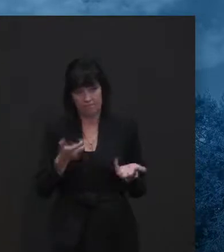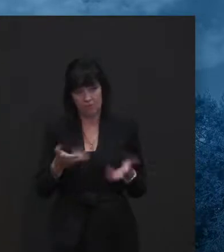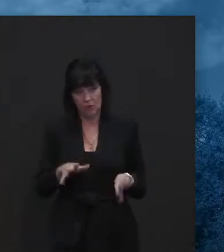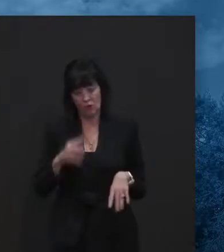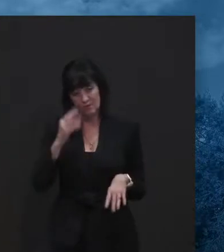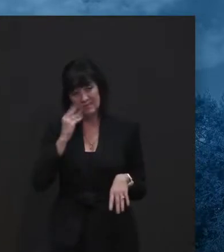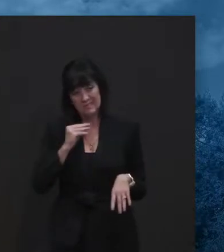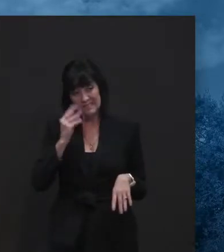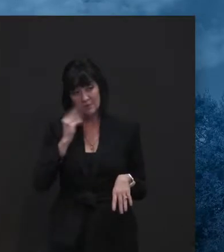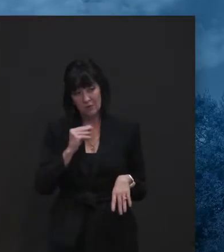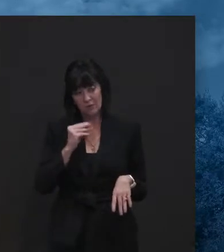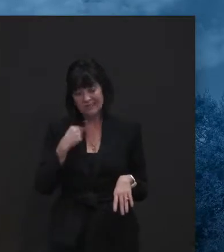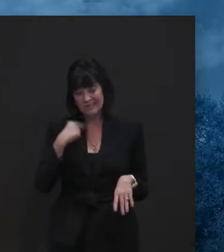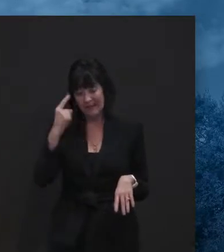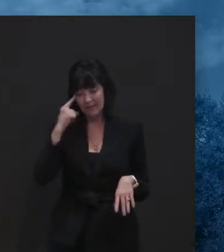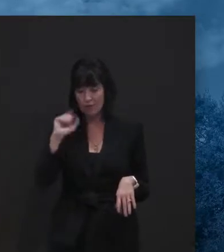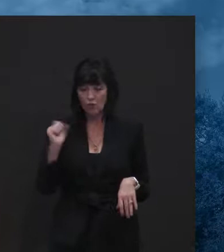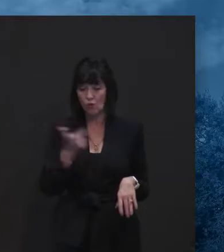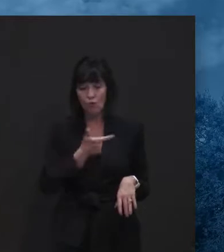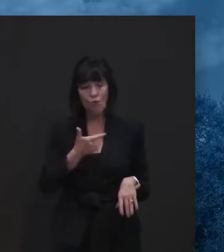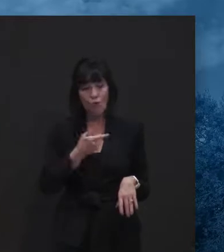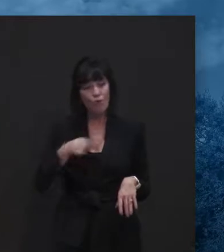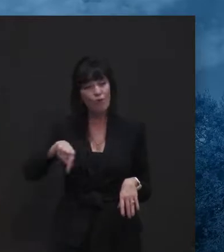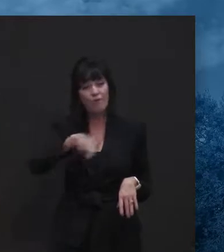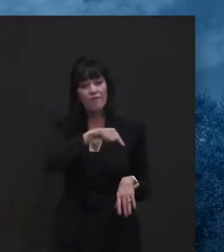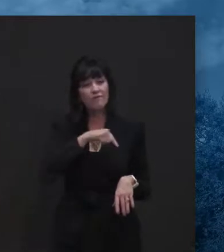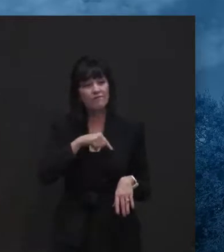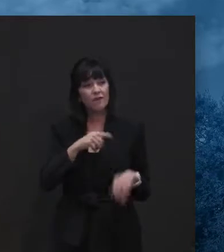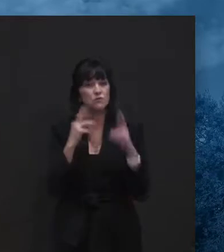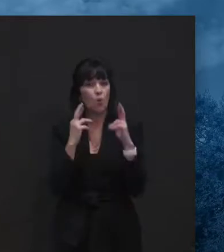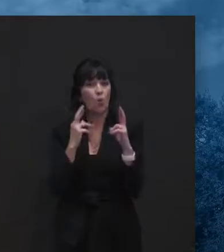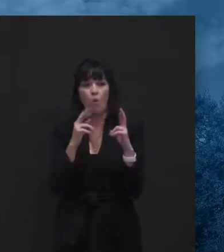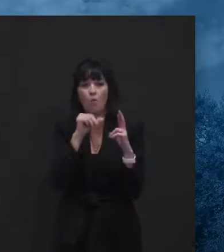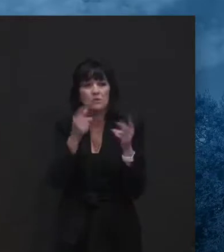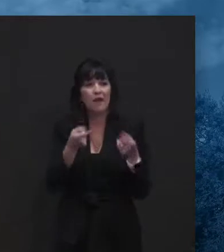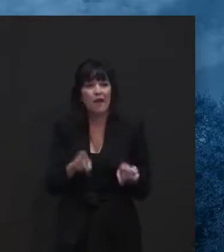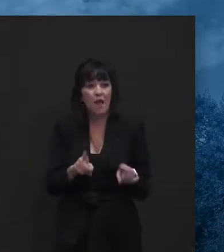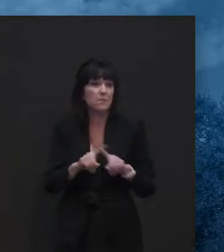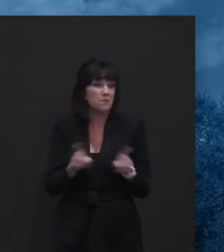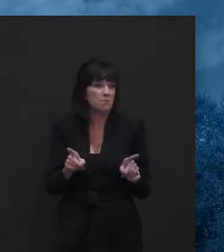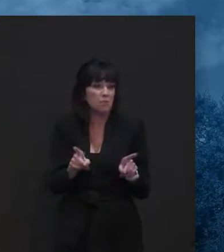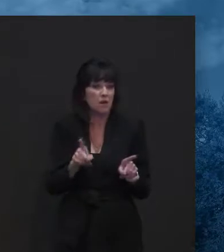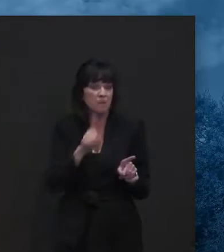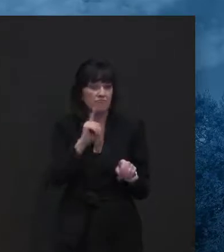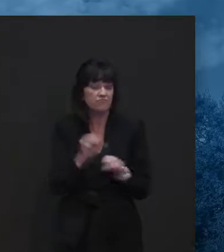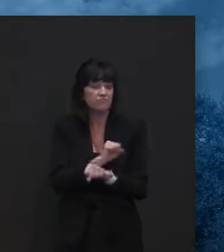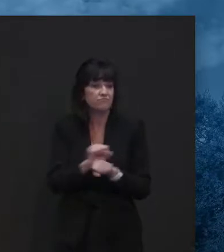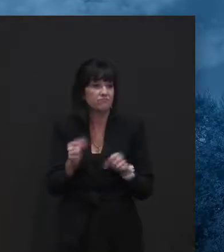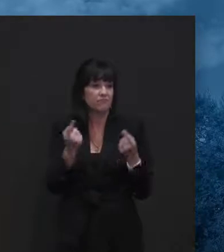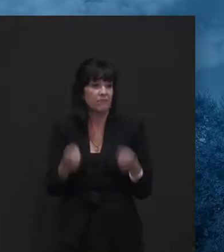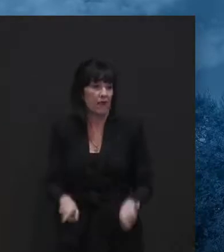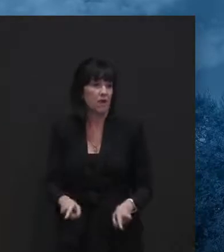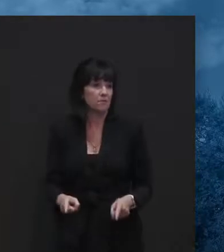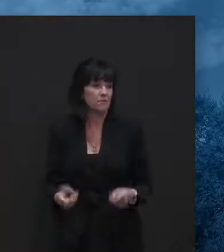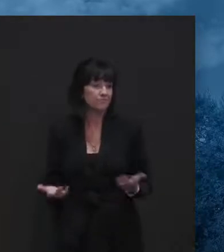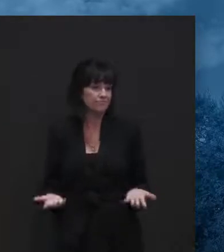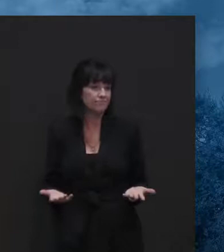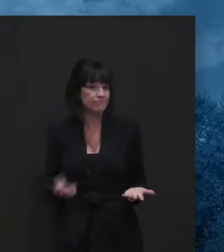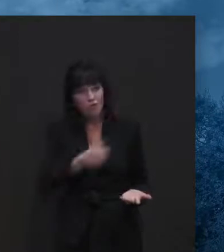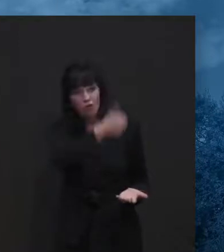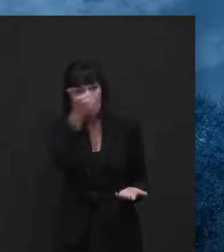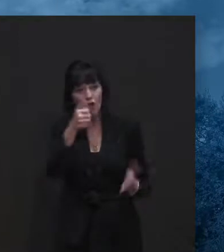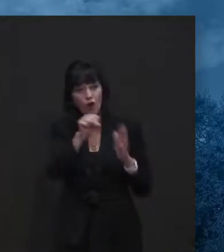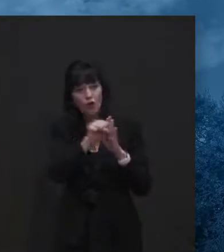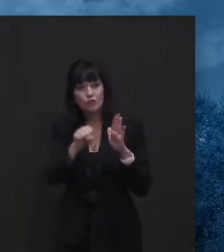this wasn't going to happen. Uh, but it's, it's happening. Uh, it's going to happen. Other states. Yeah.